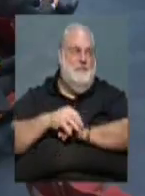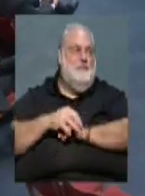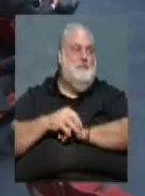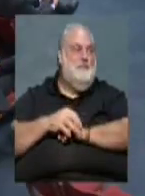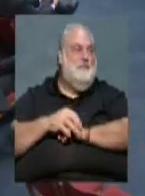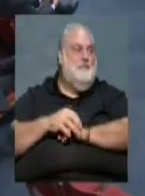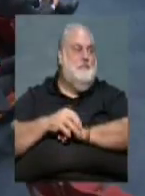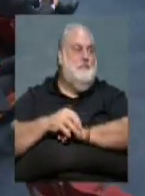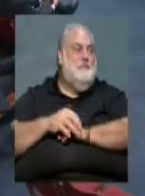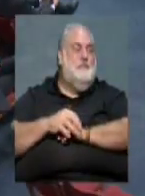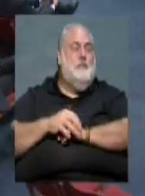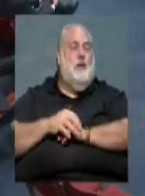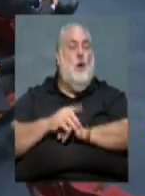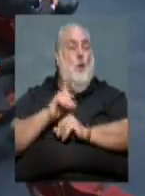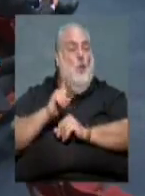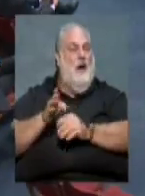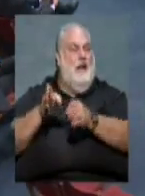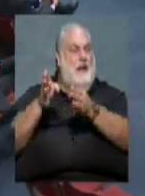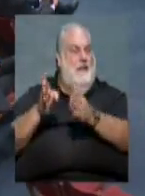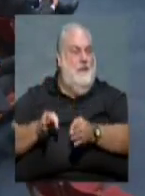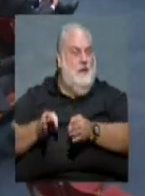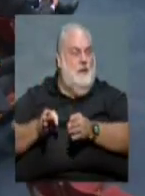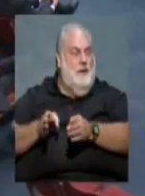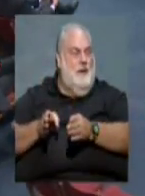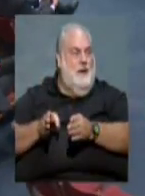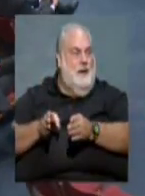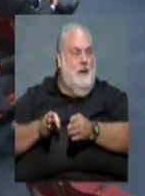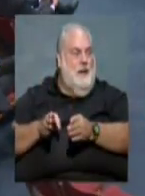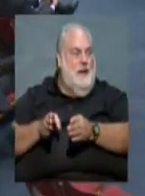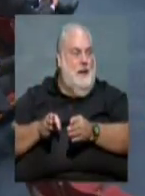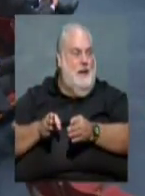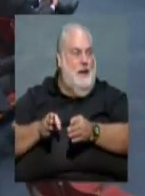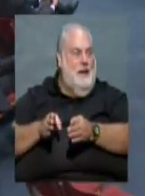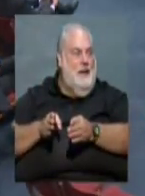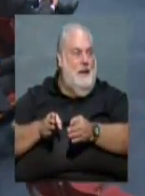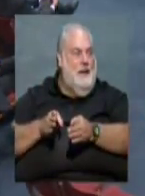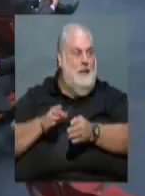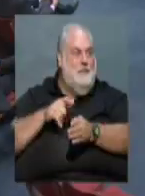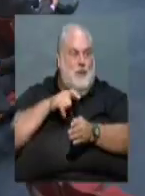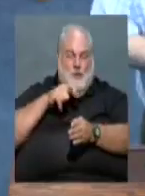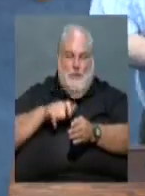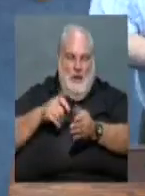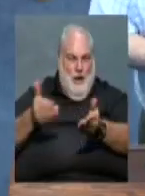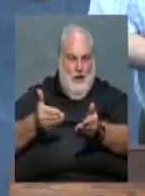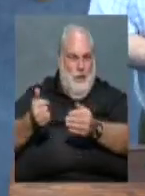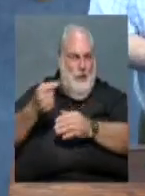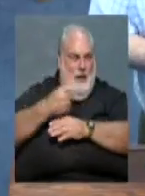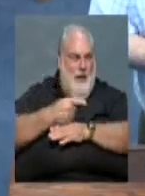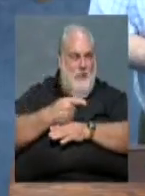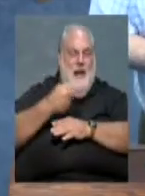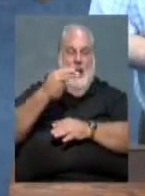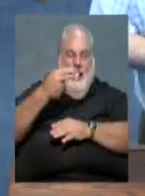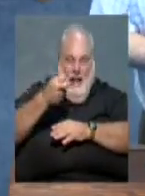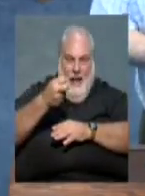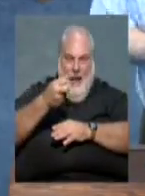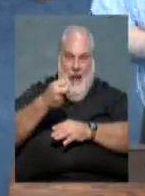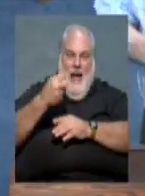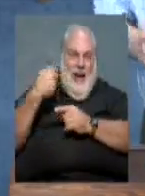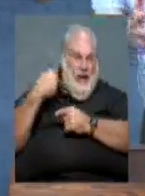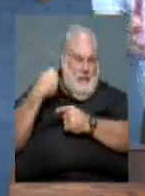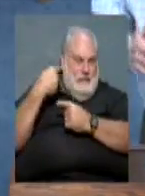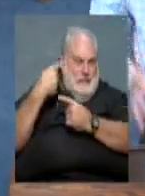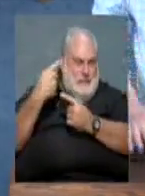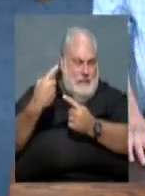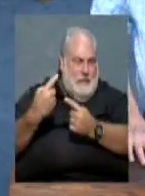And there's one individual. He wasn't supposed to be here today. You know, but he has been really a